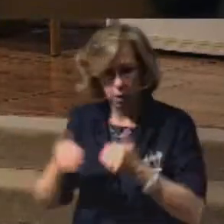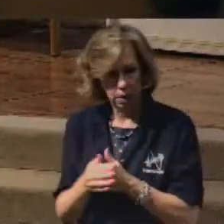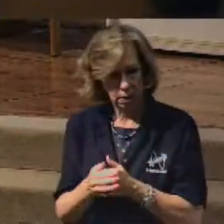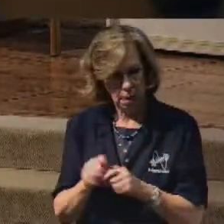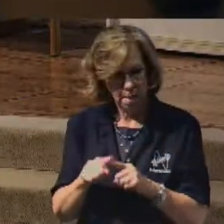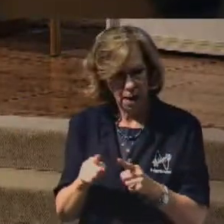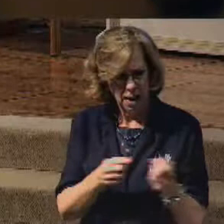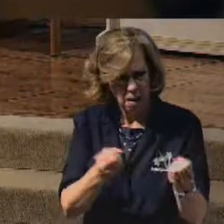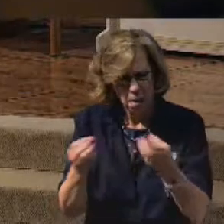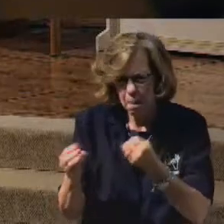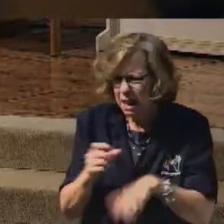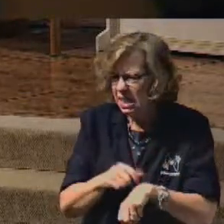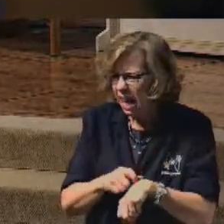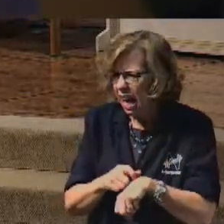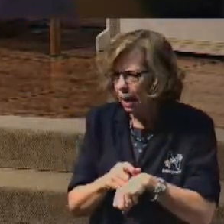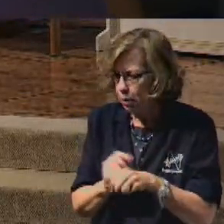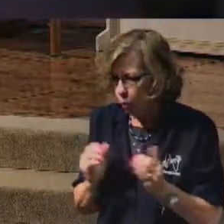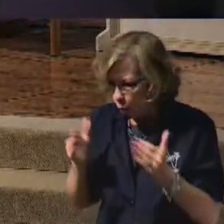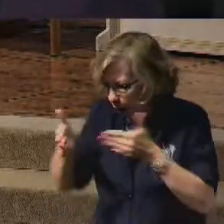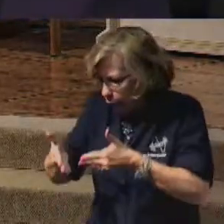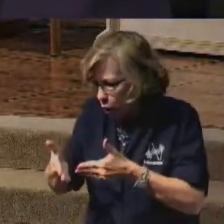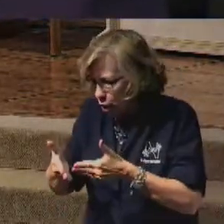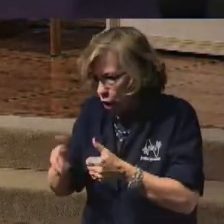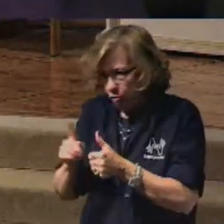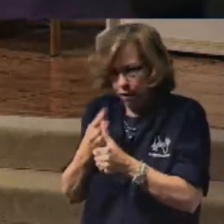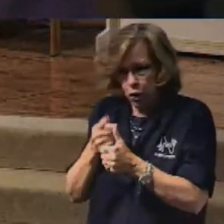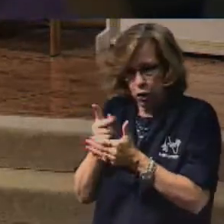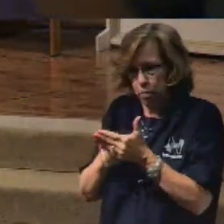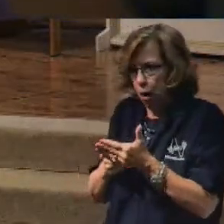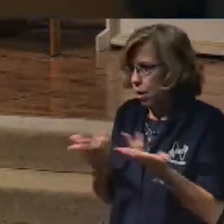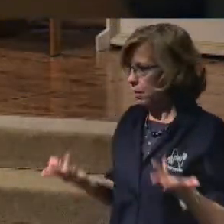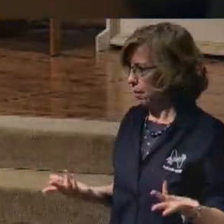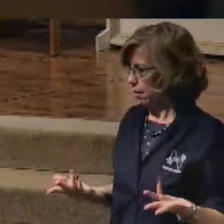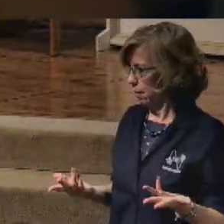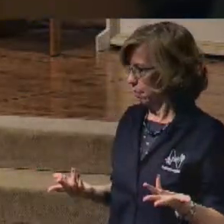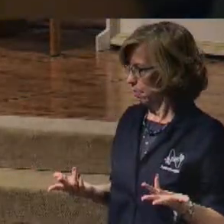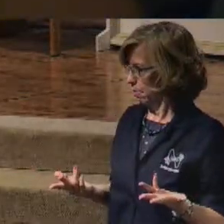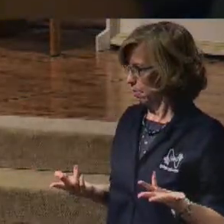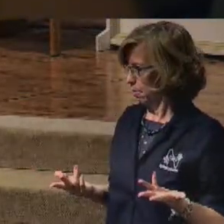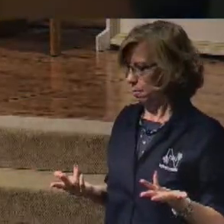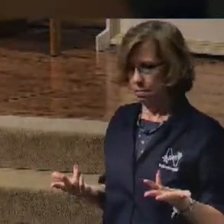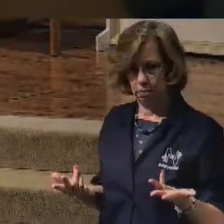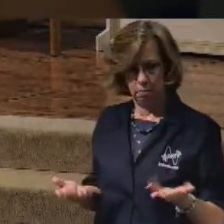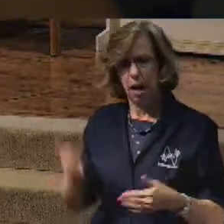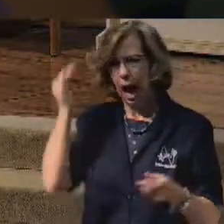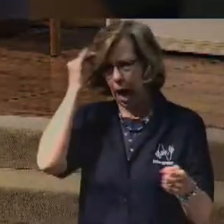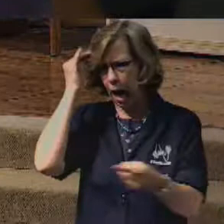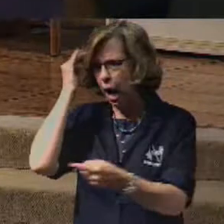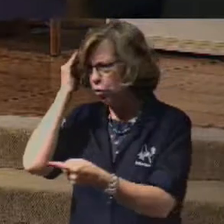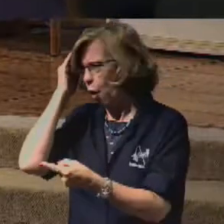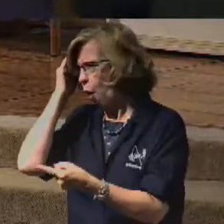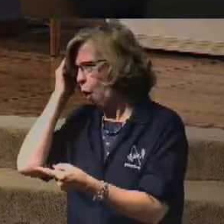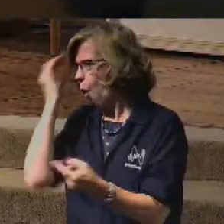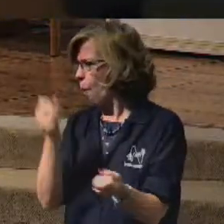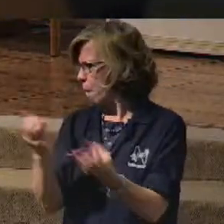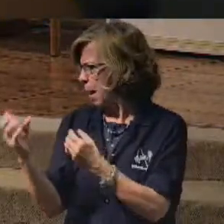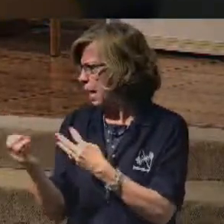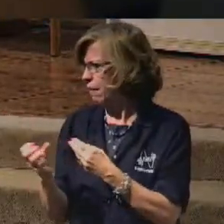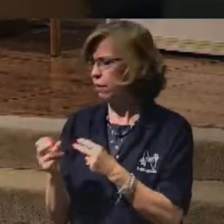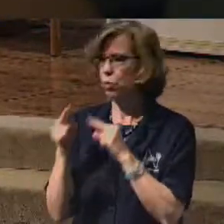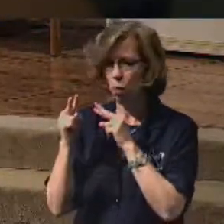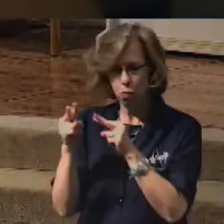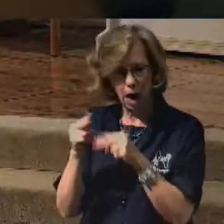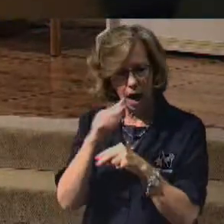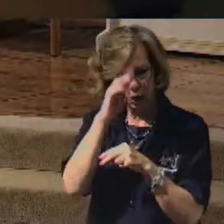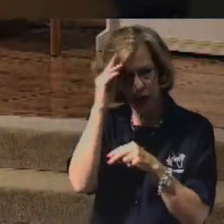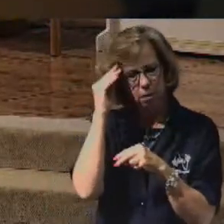lot of times we don't focus on the first part that God tells us to focus on. I know some of you were probably watching any time you